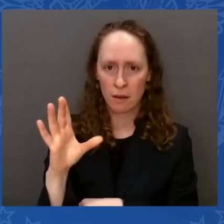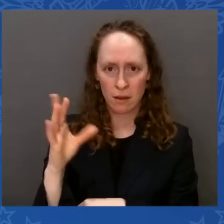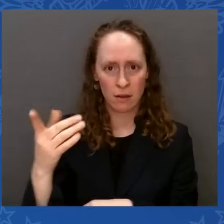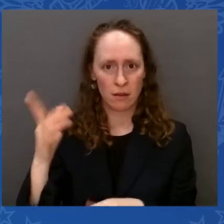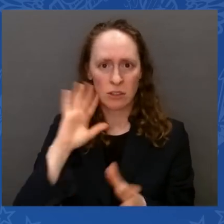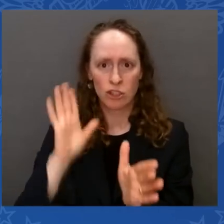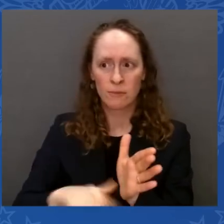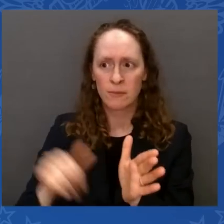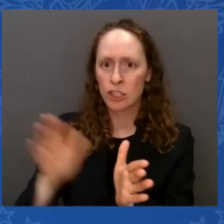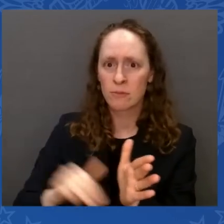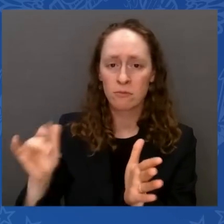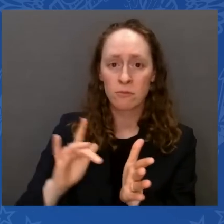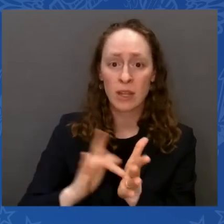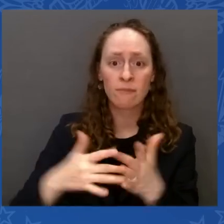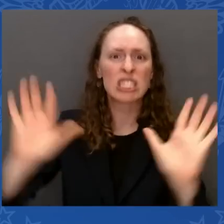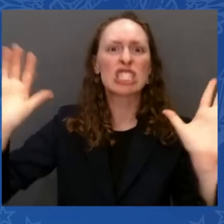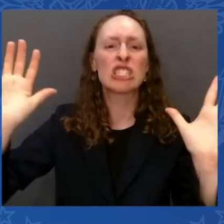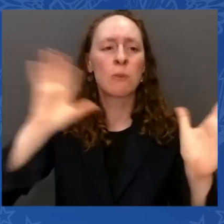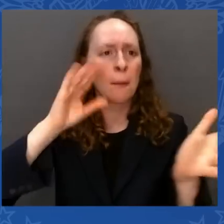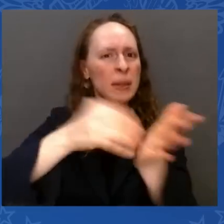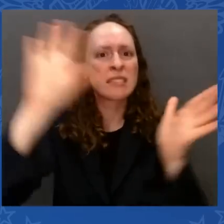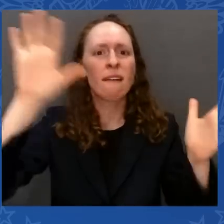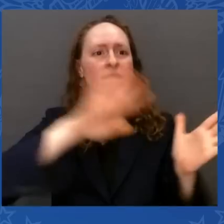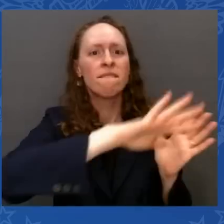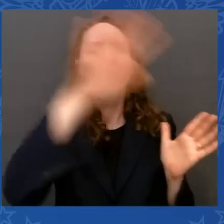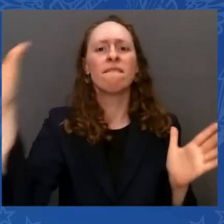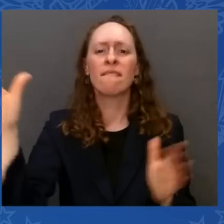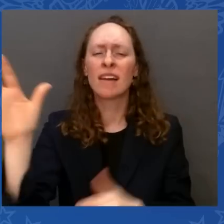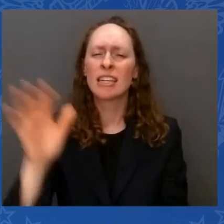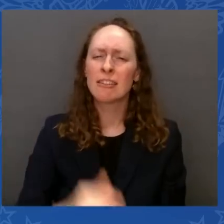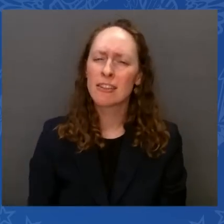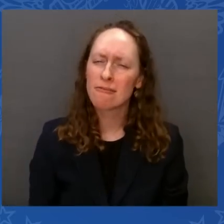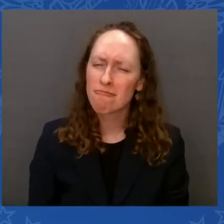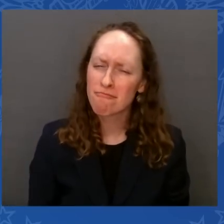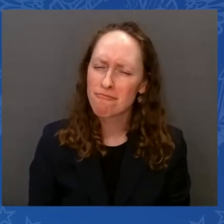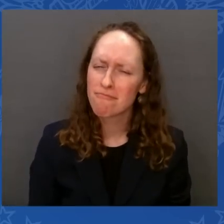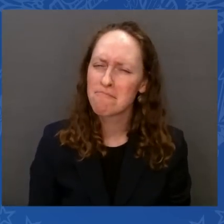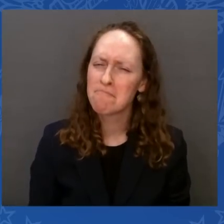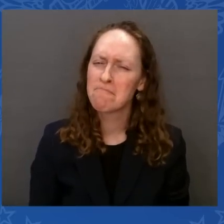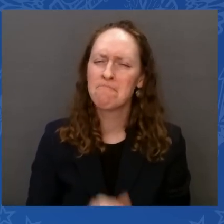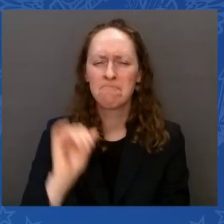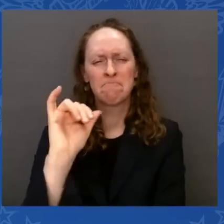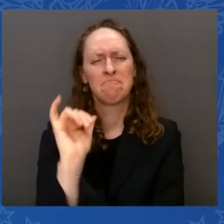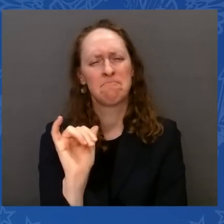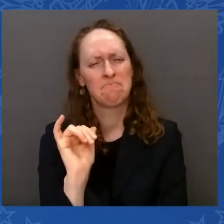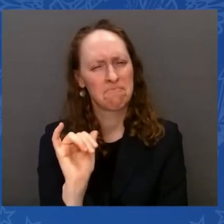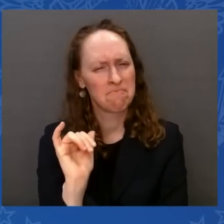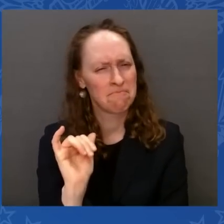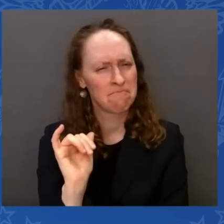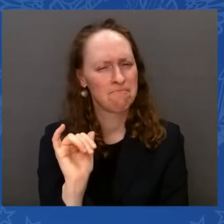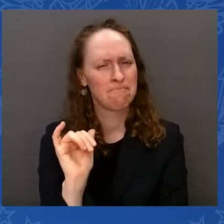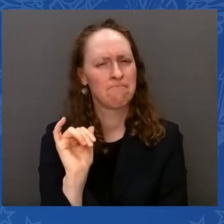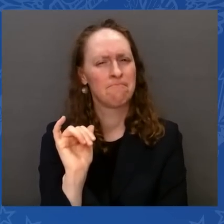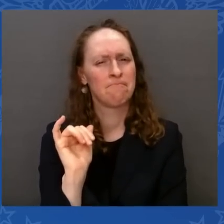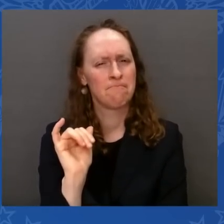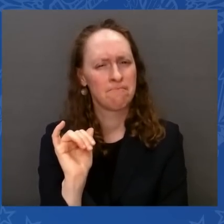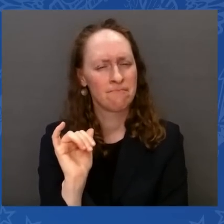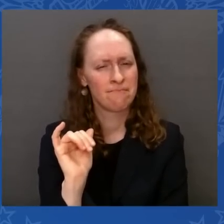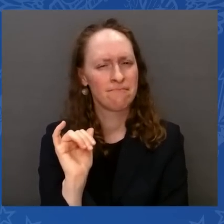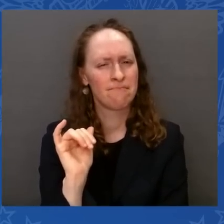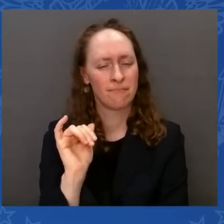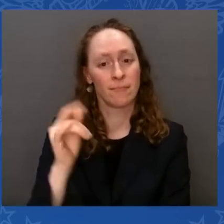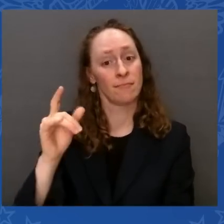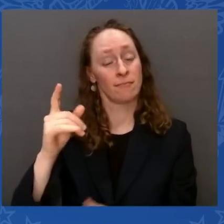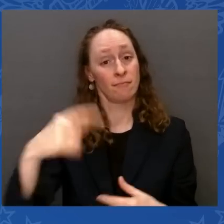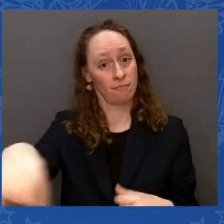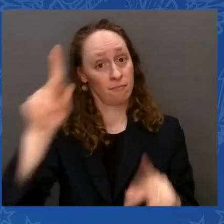Well, it has the advantage, not only of people being able to live longer and better and be able to afford their — their prescription drugs, but guess what?